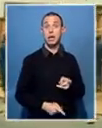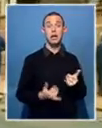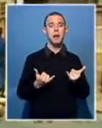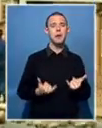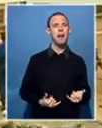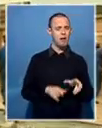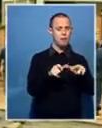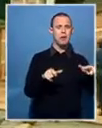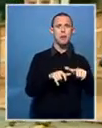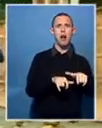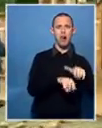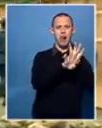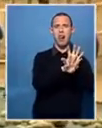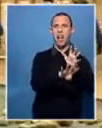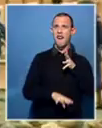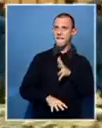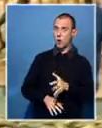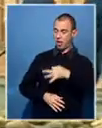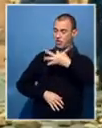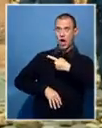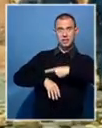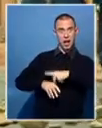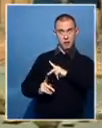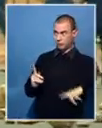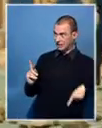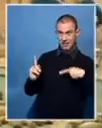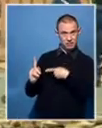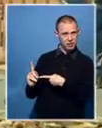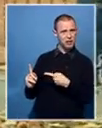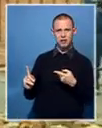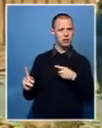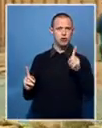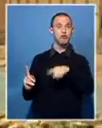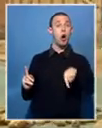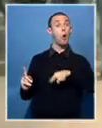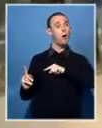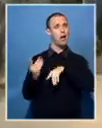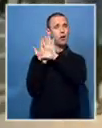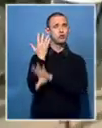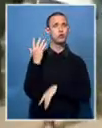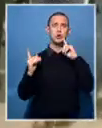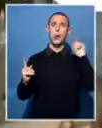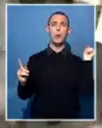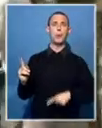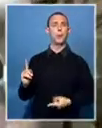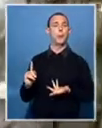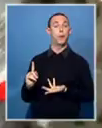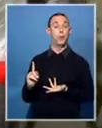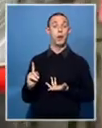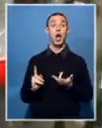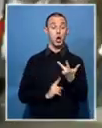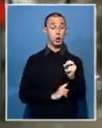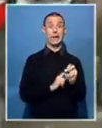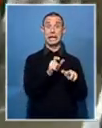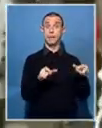for another five-year term, saying it violates a two-term limit in the Constitution. More than 20 people